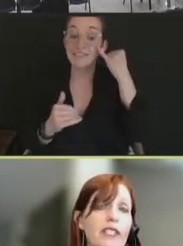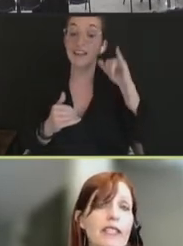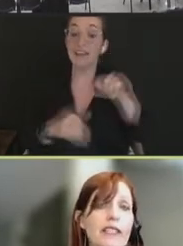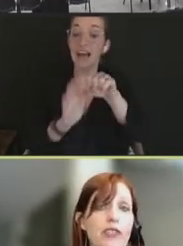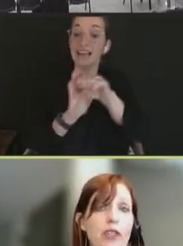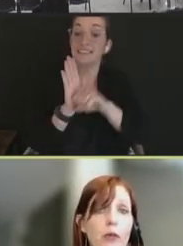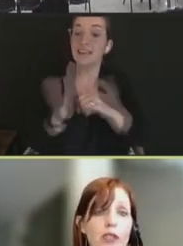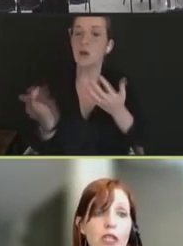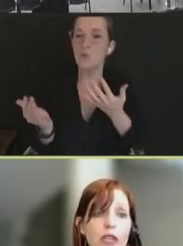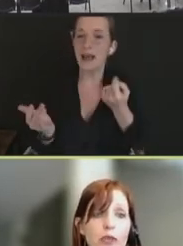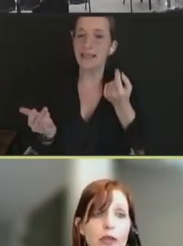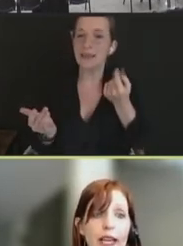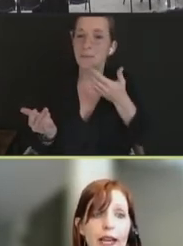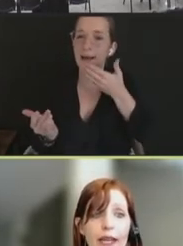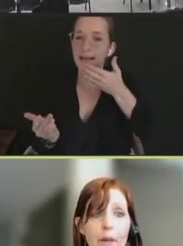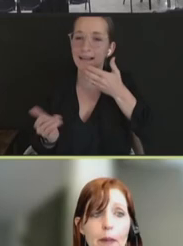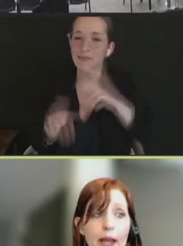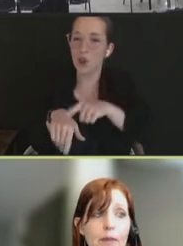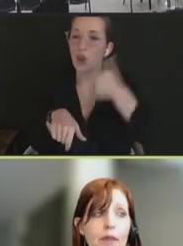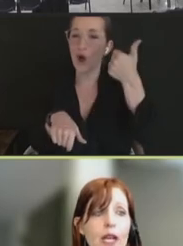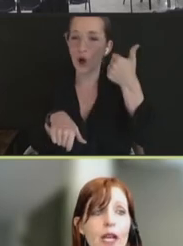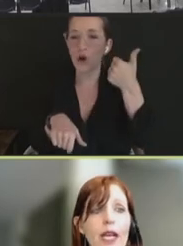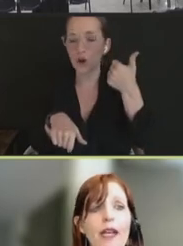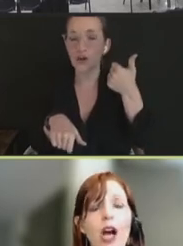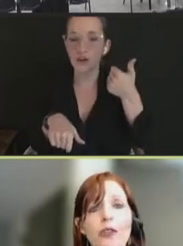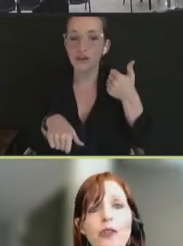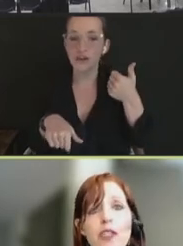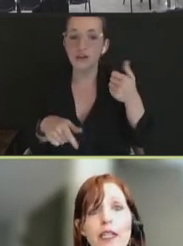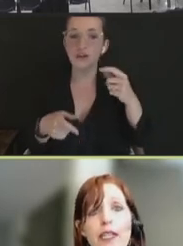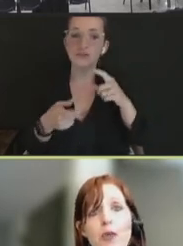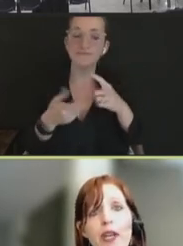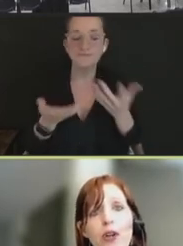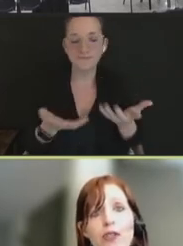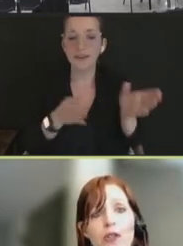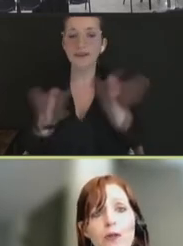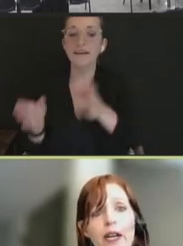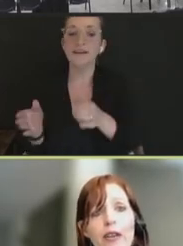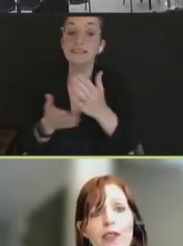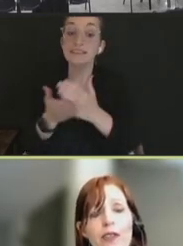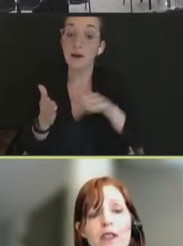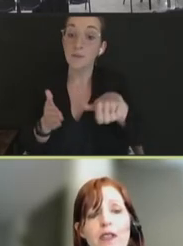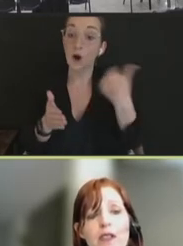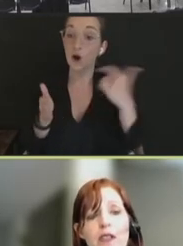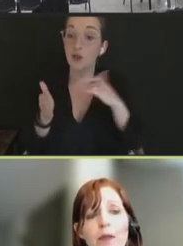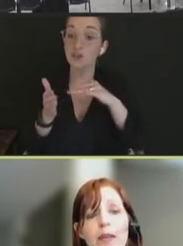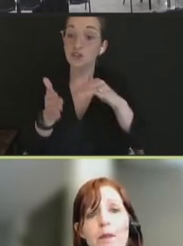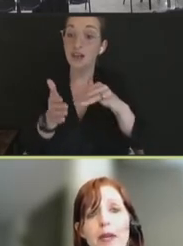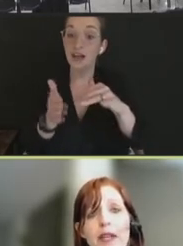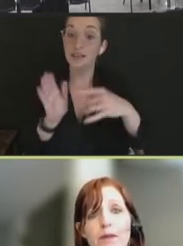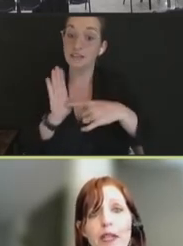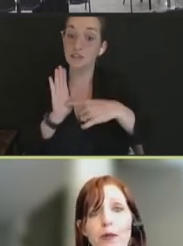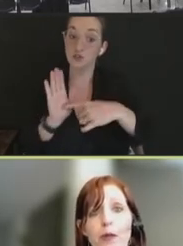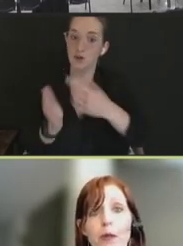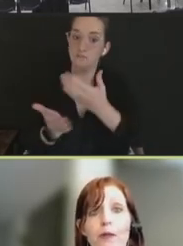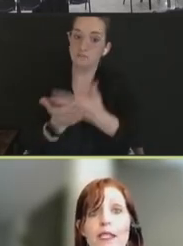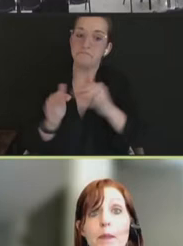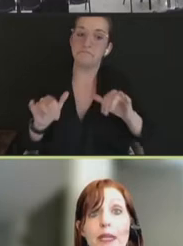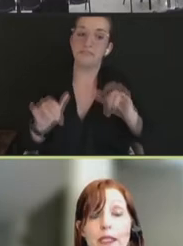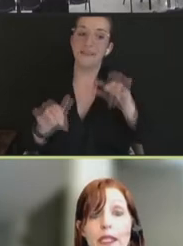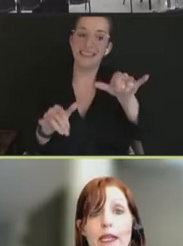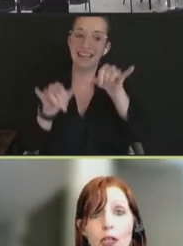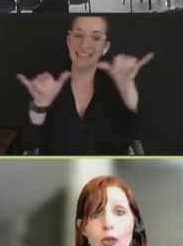prioritization that was done during that campaign. In other studies, we also found that the system can benefit from